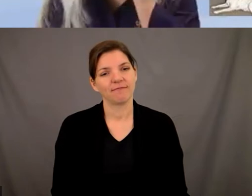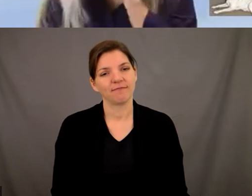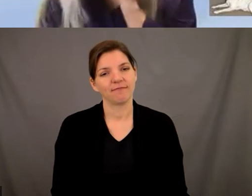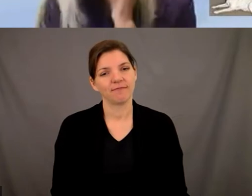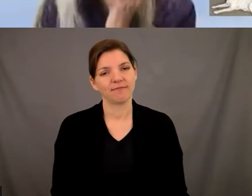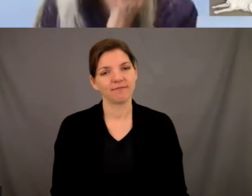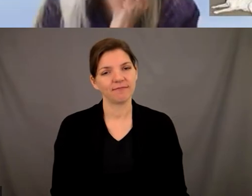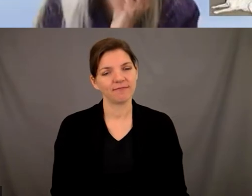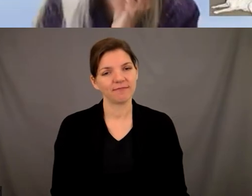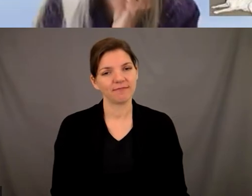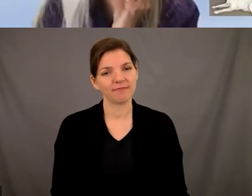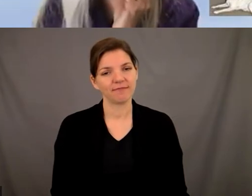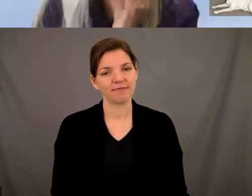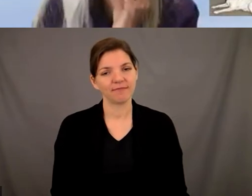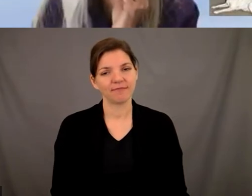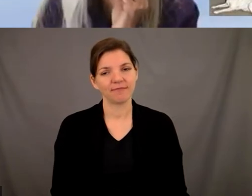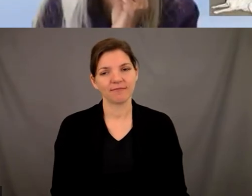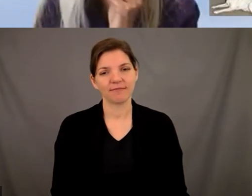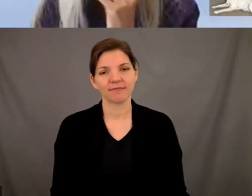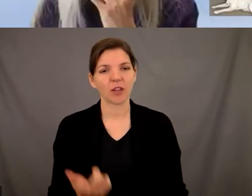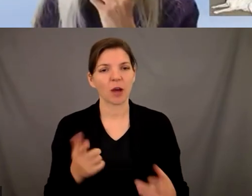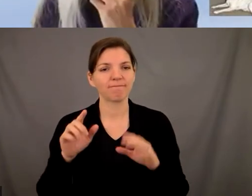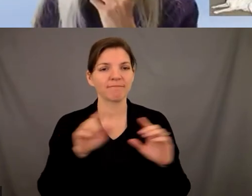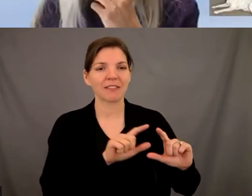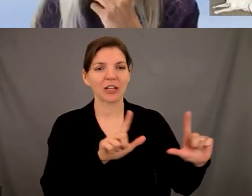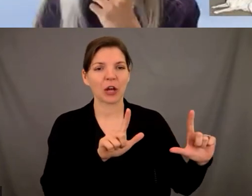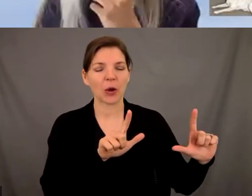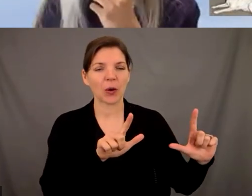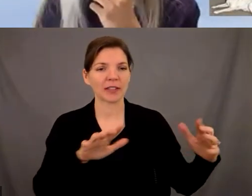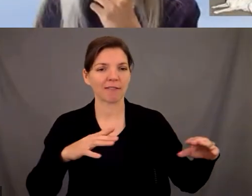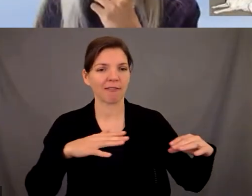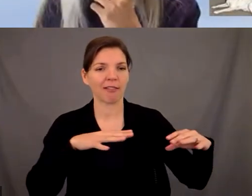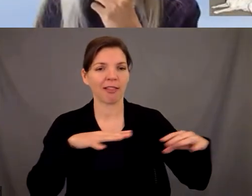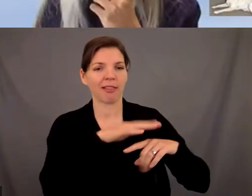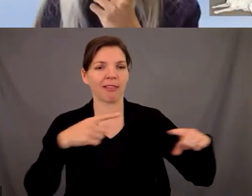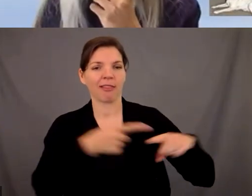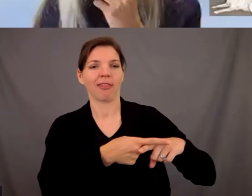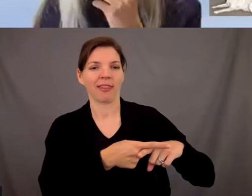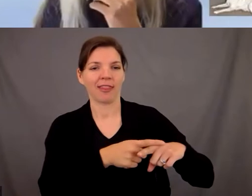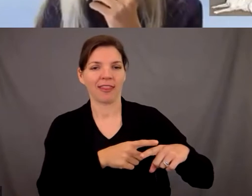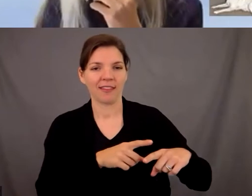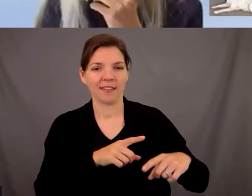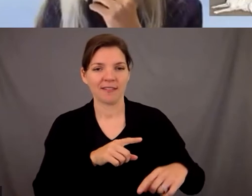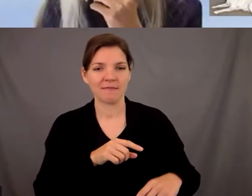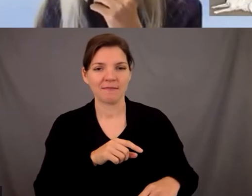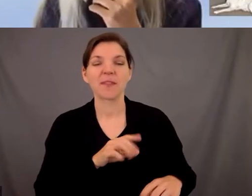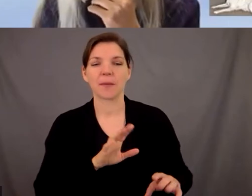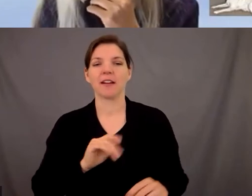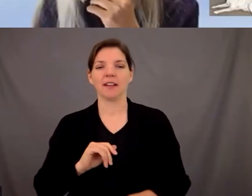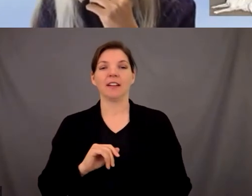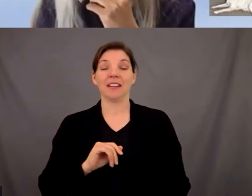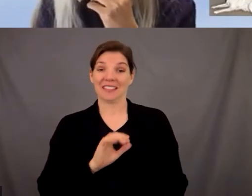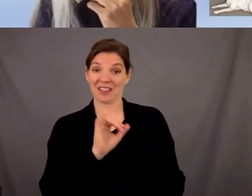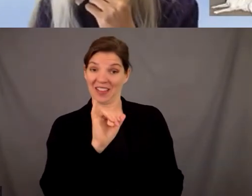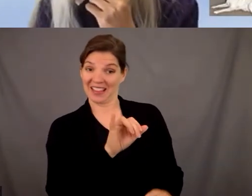um i think part partly what i love about that video